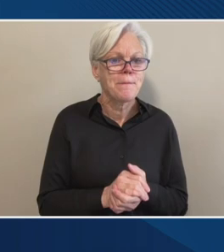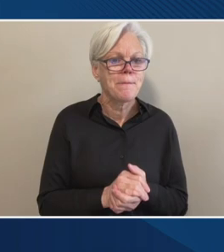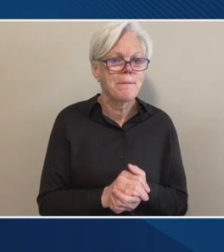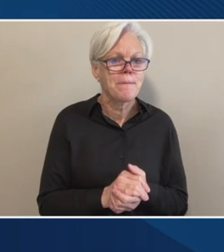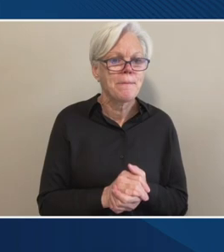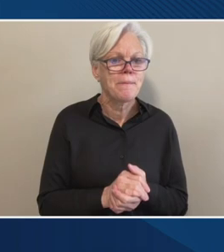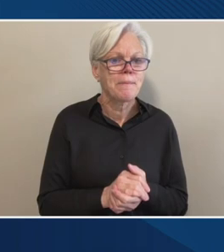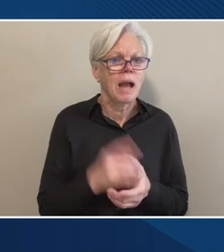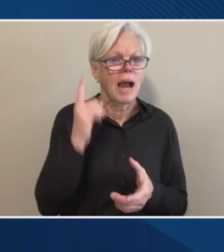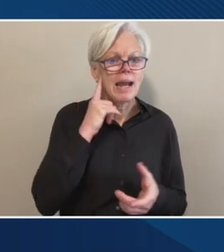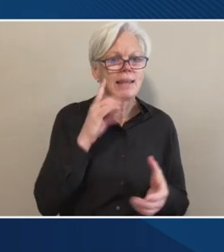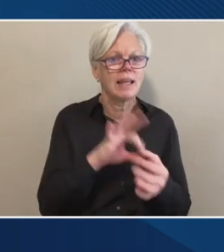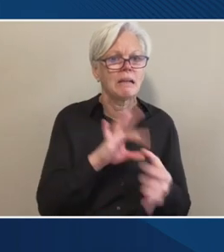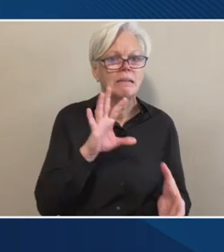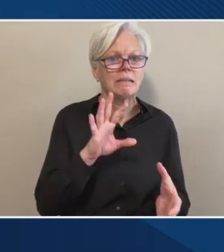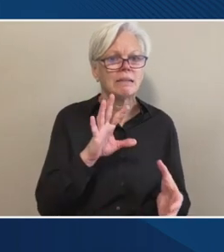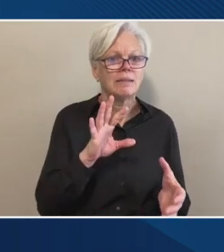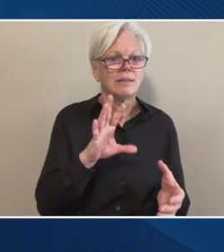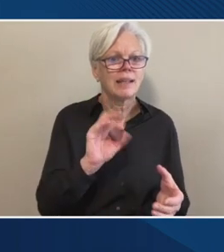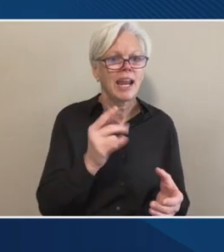I think we're losing Carolyn. Is it just me?